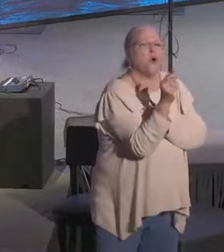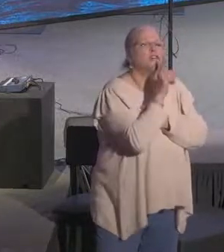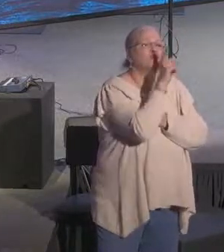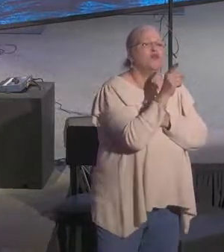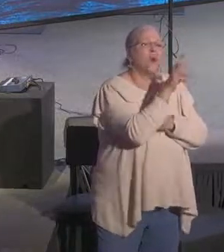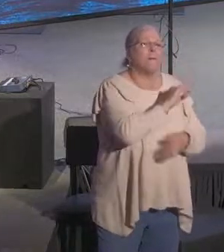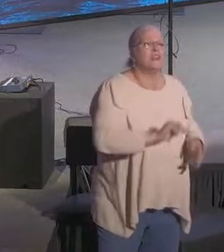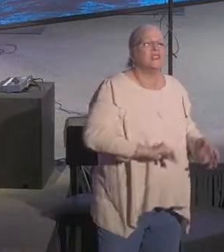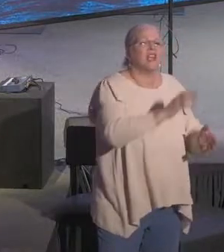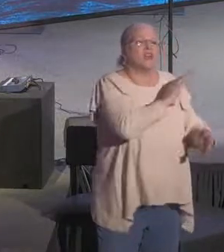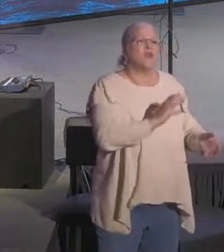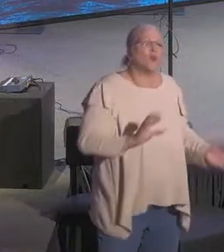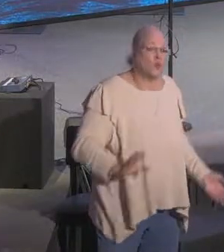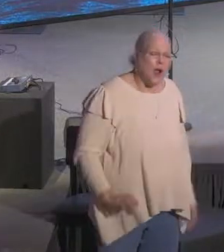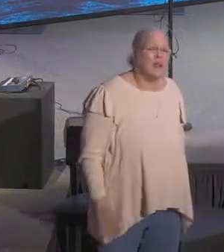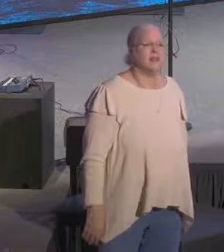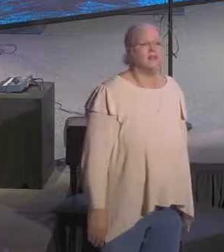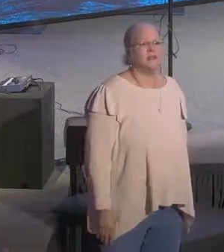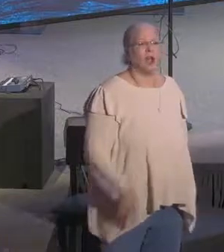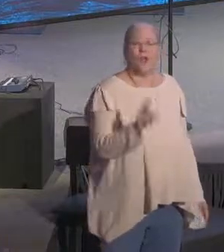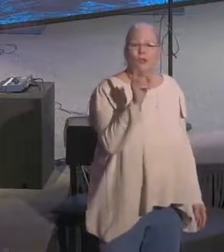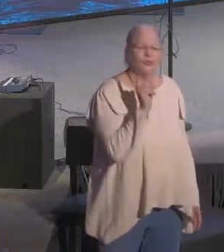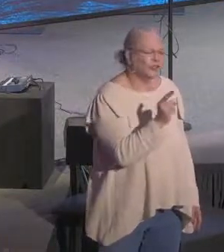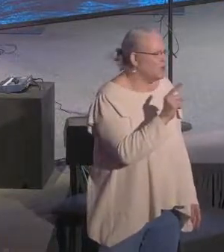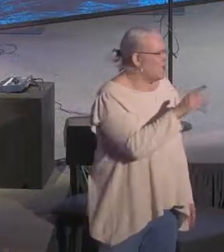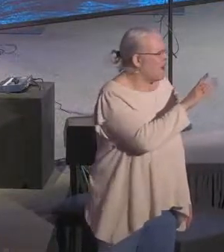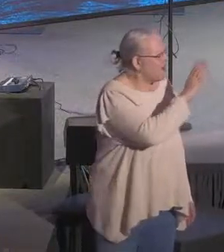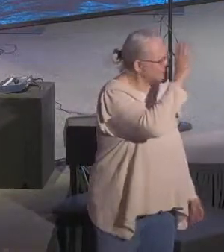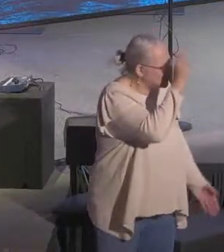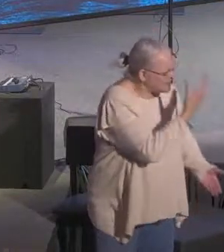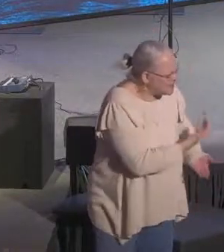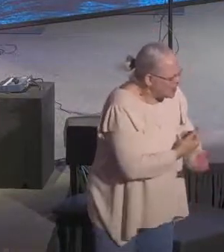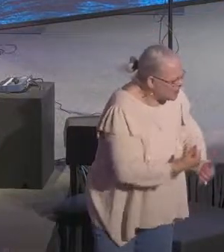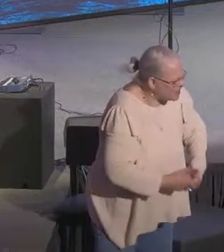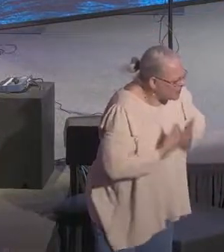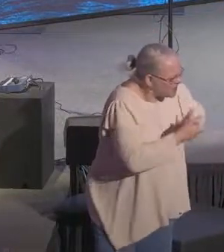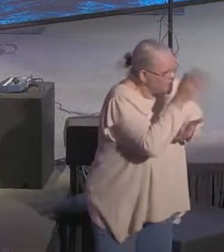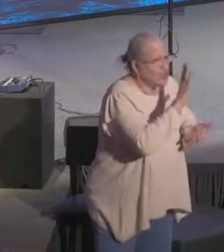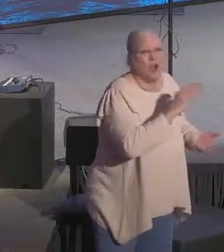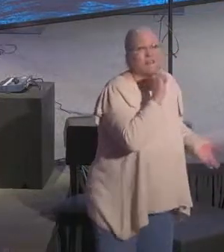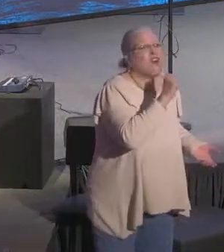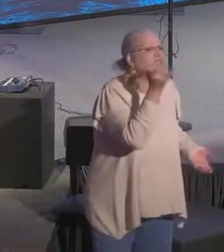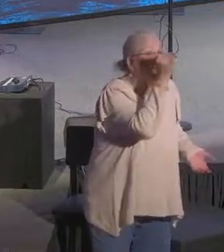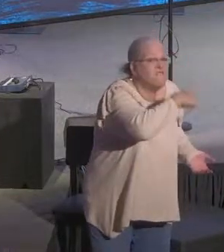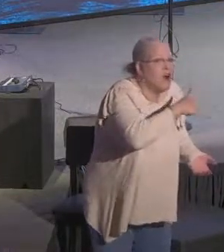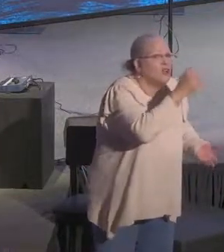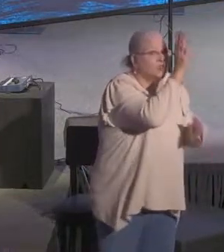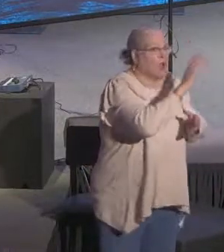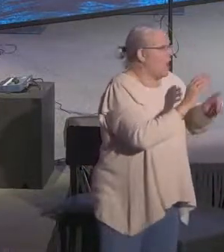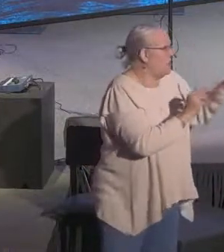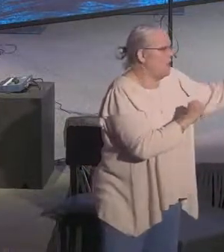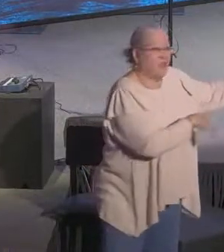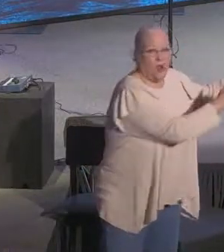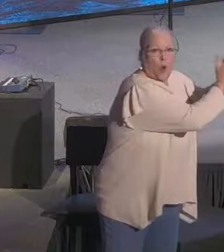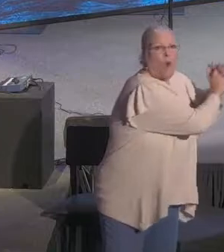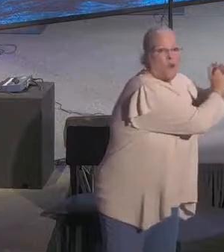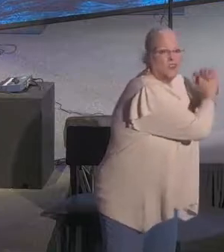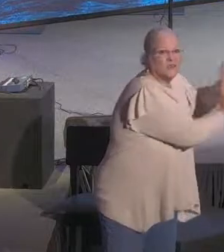Messiah, the Christ. You are the son of the living God. Not some false God that they're worshiping down the street in these